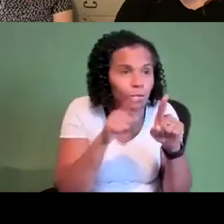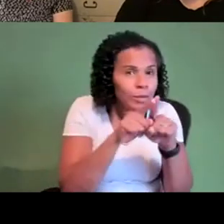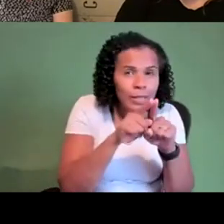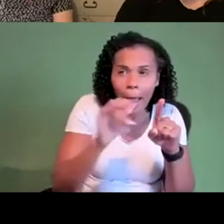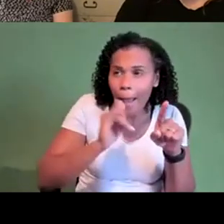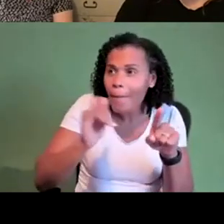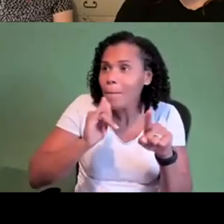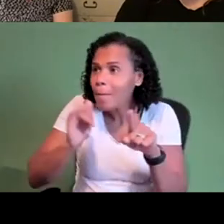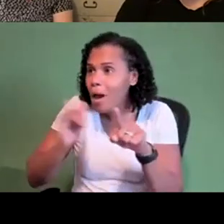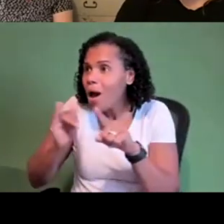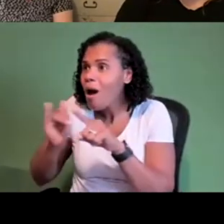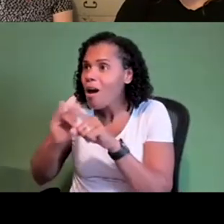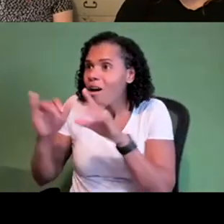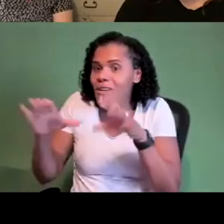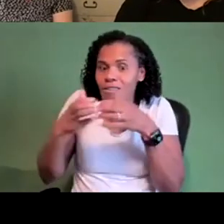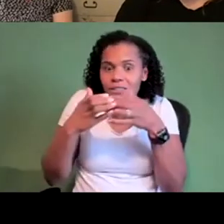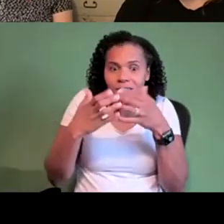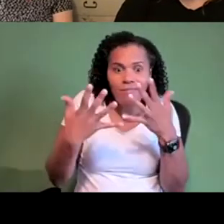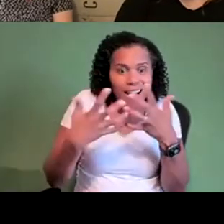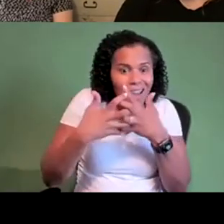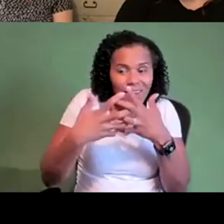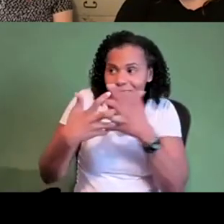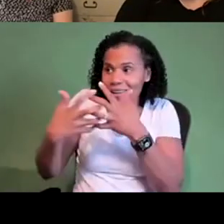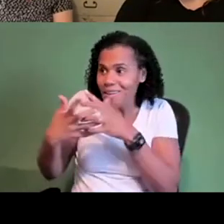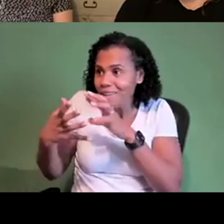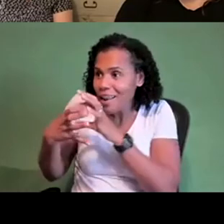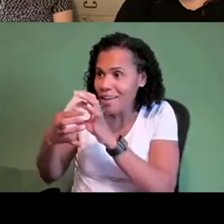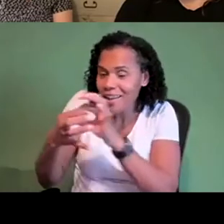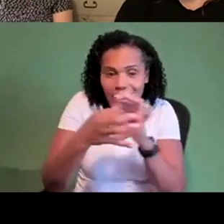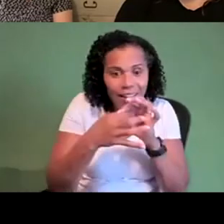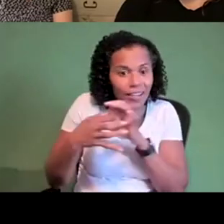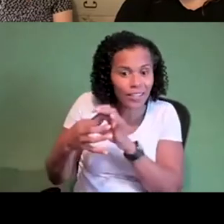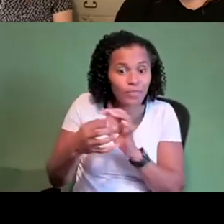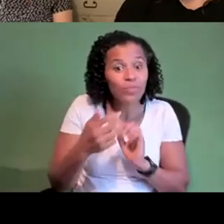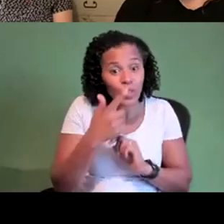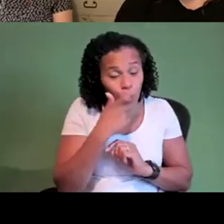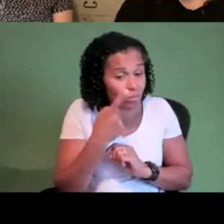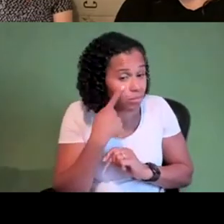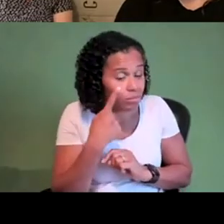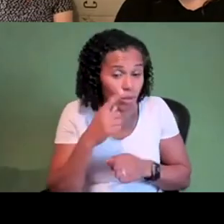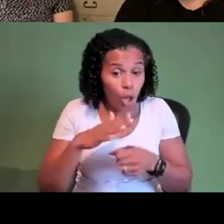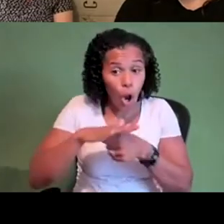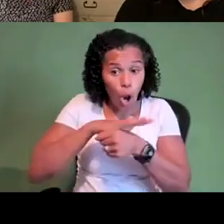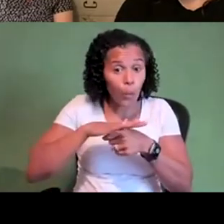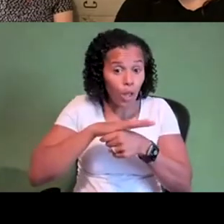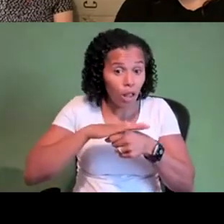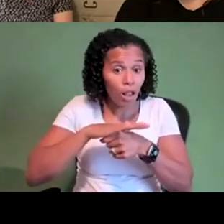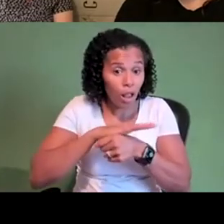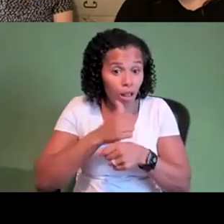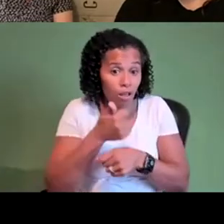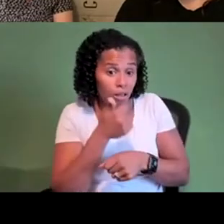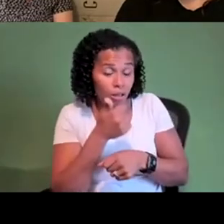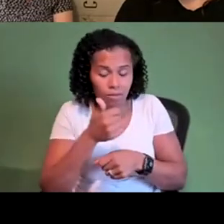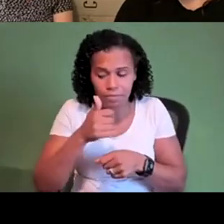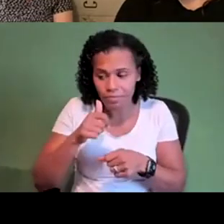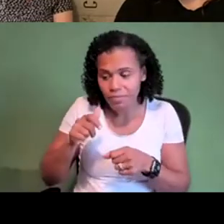getting some good advice about some of the places that you can look for people in your local area which is great and then you